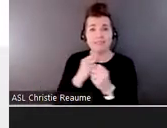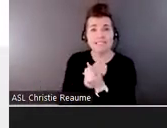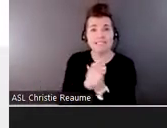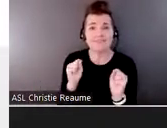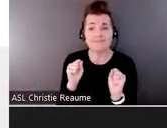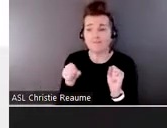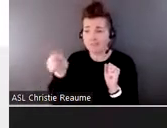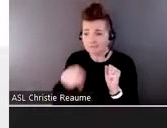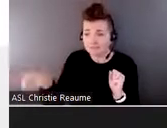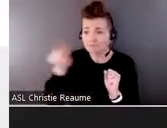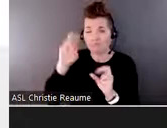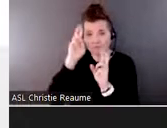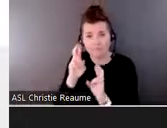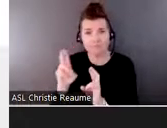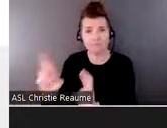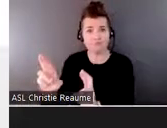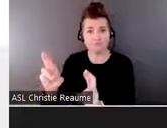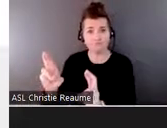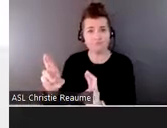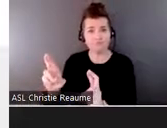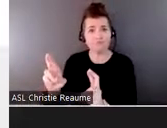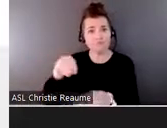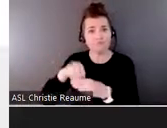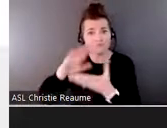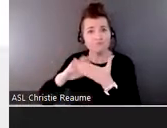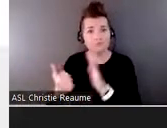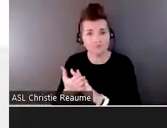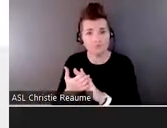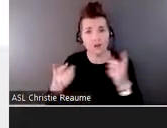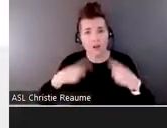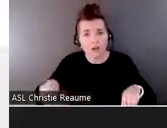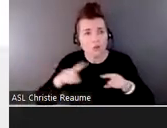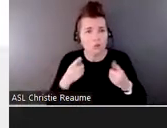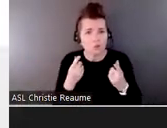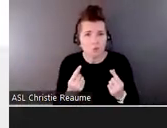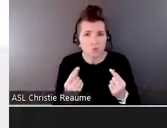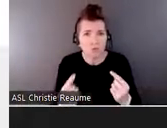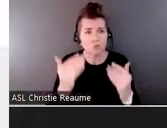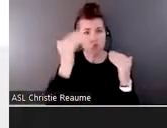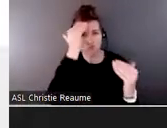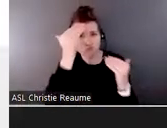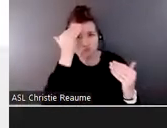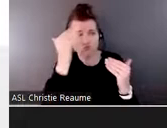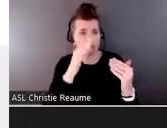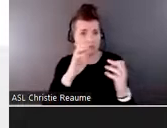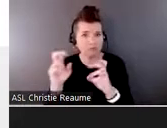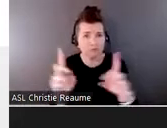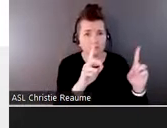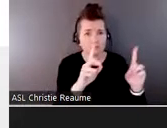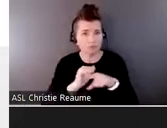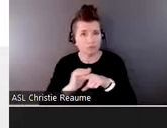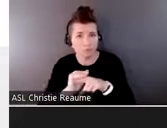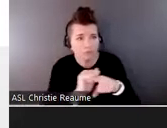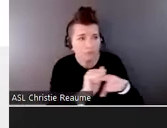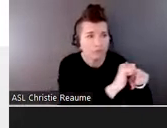-respected. And the work that we do around raising awareness and delivering education and training and working with